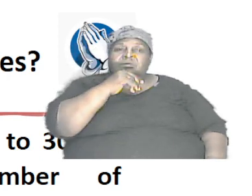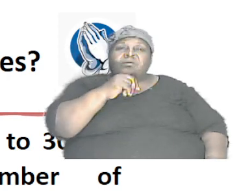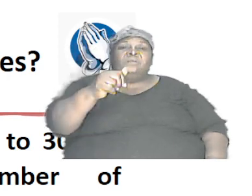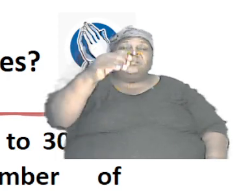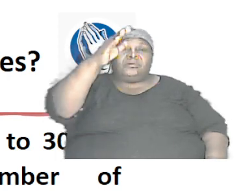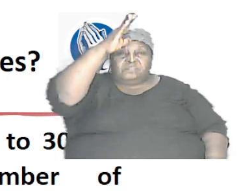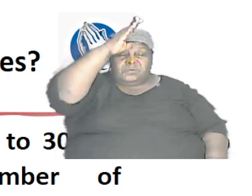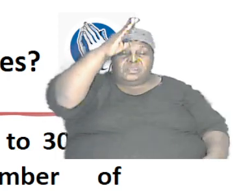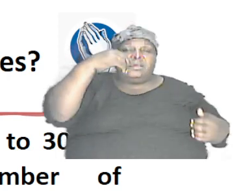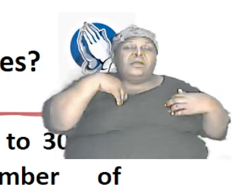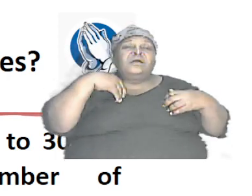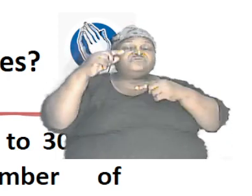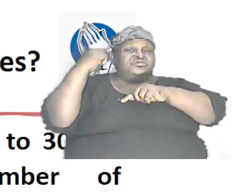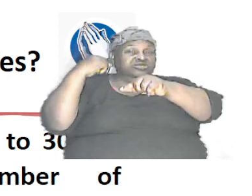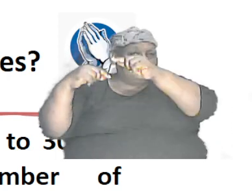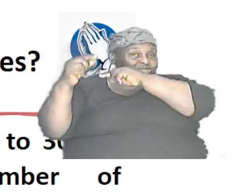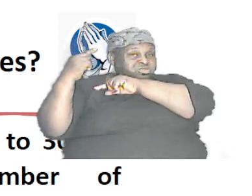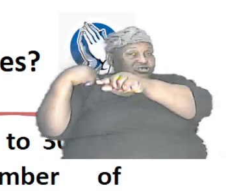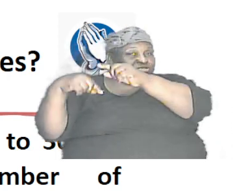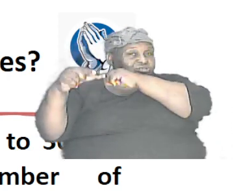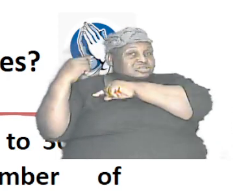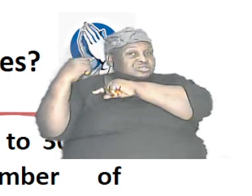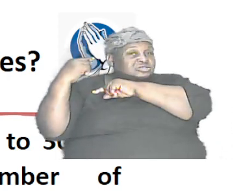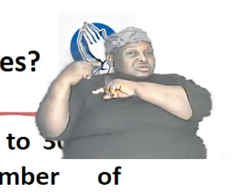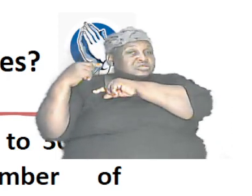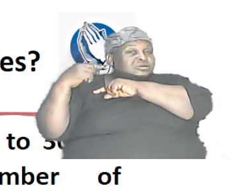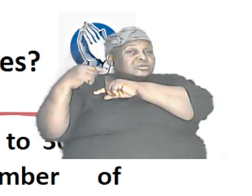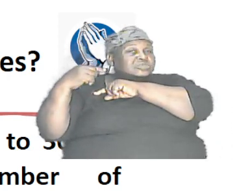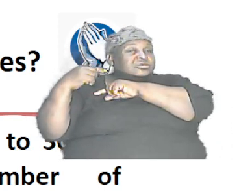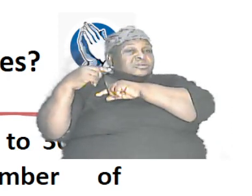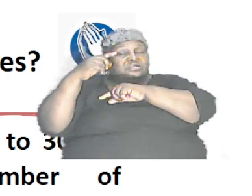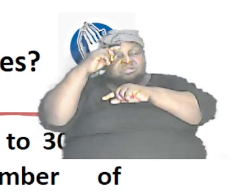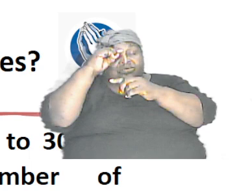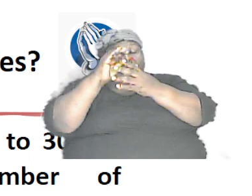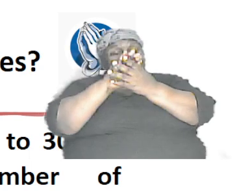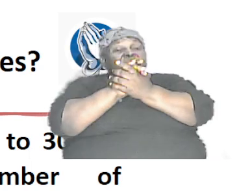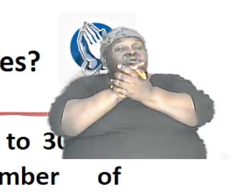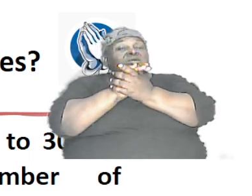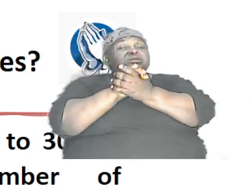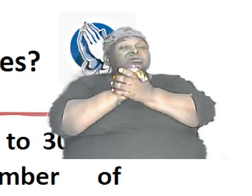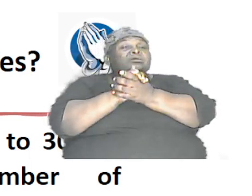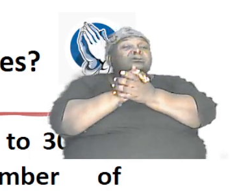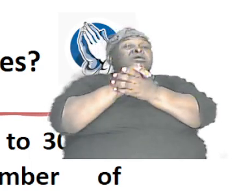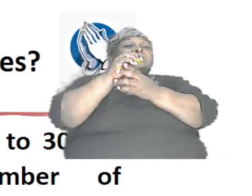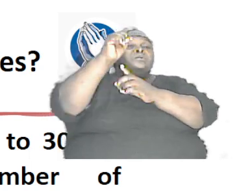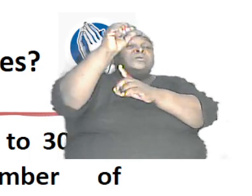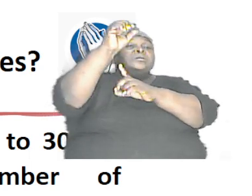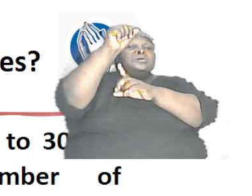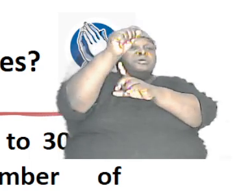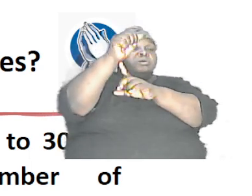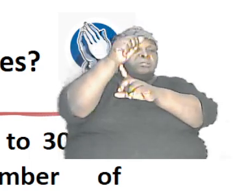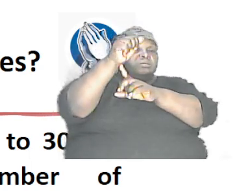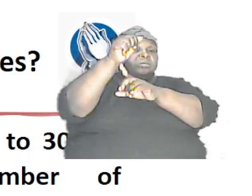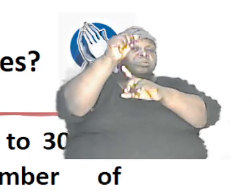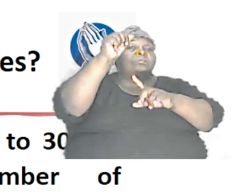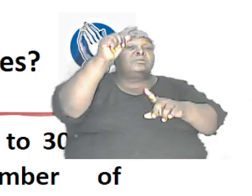genes which is represented by and this is the husband capital A and common A capital